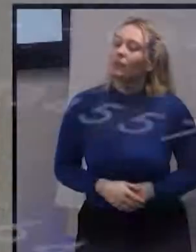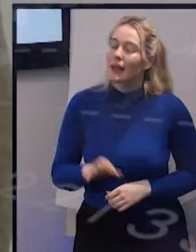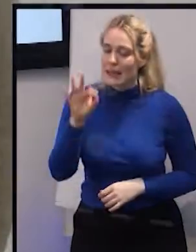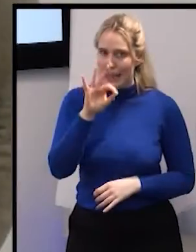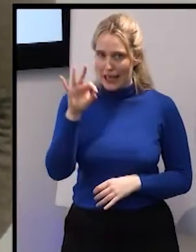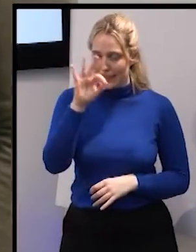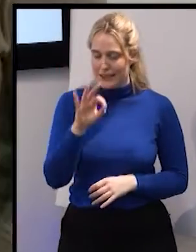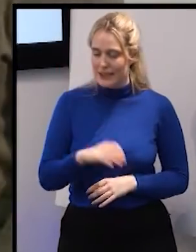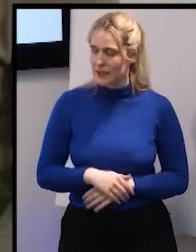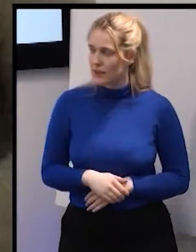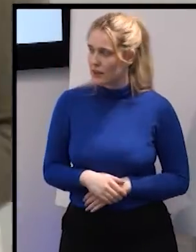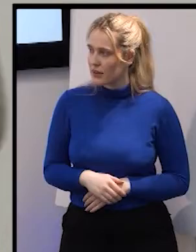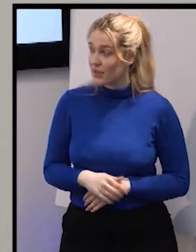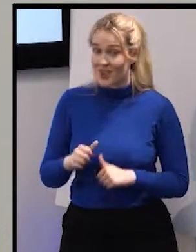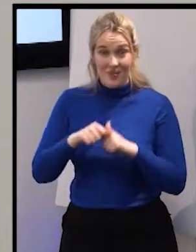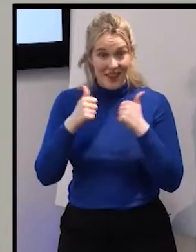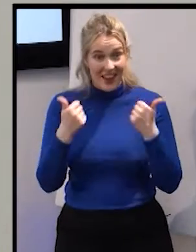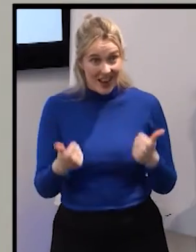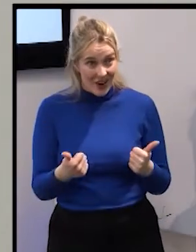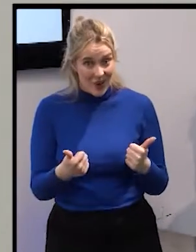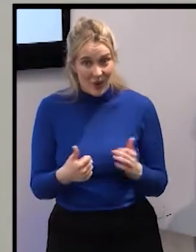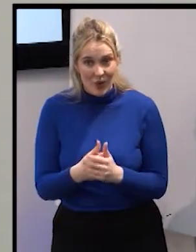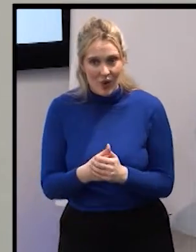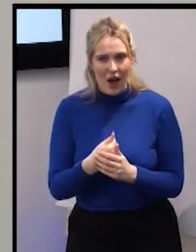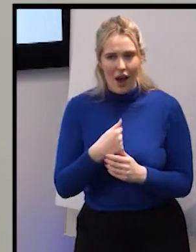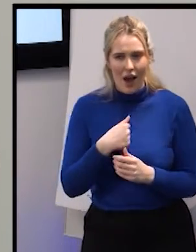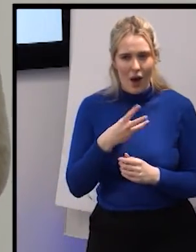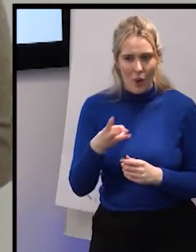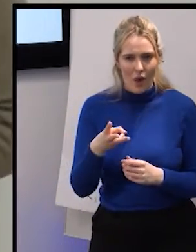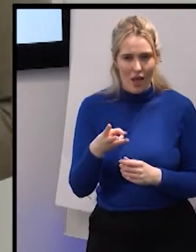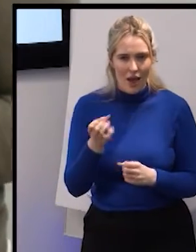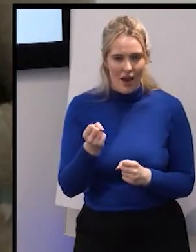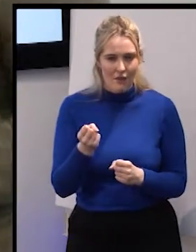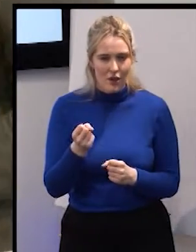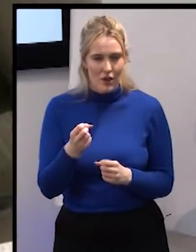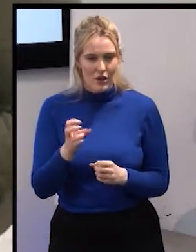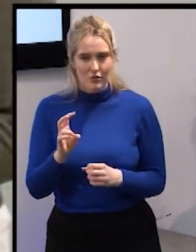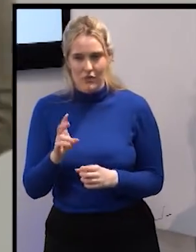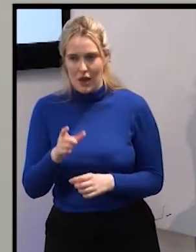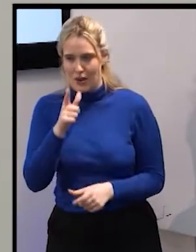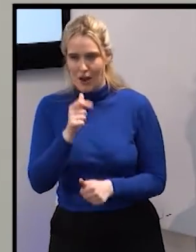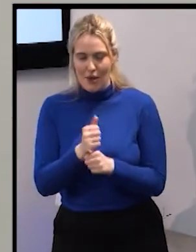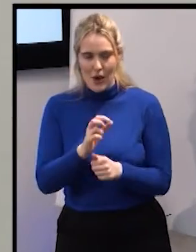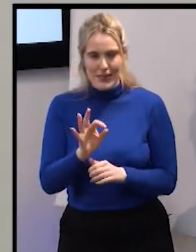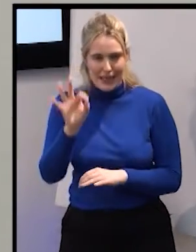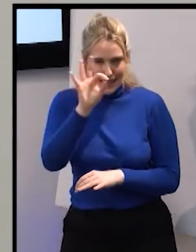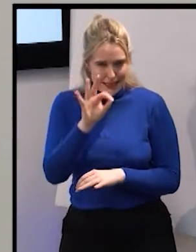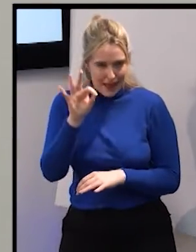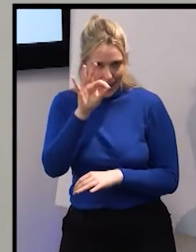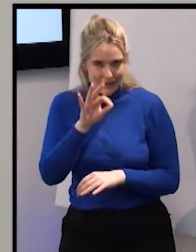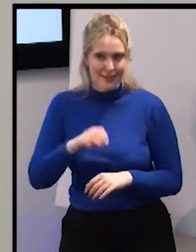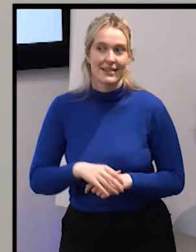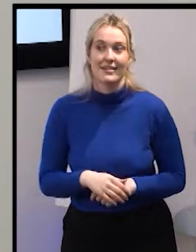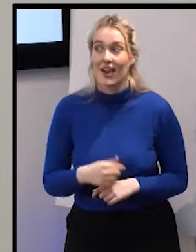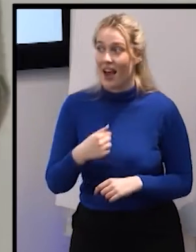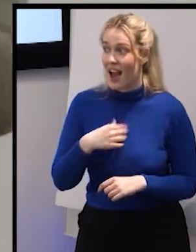so hi everyone as John said I'll I'll give you a tour through the insects tonight as you can see here